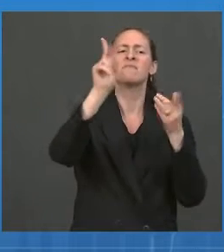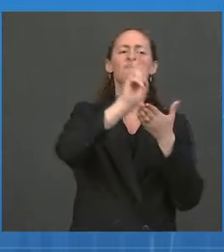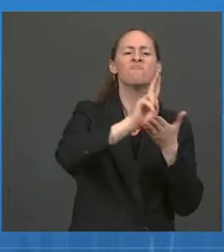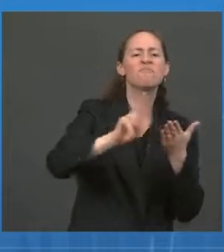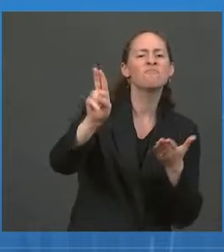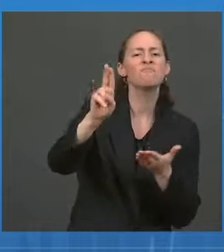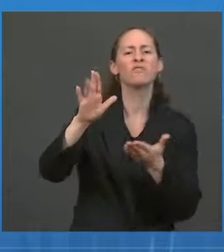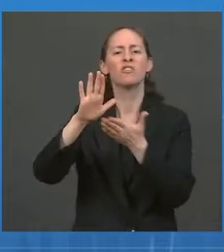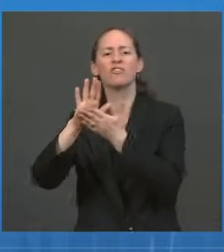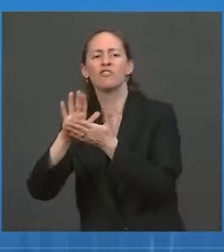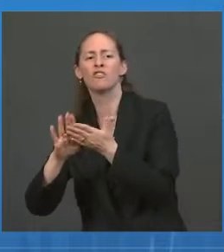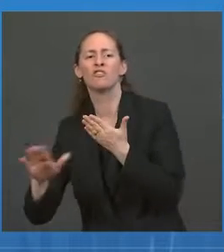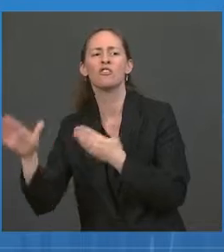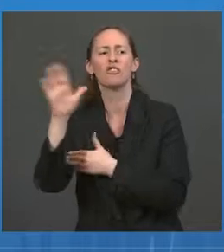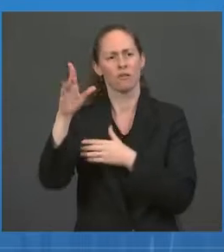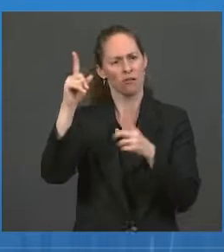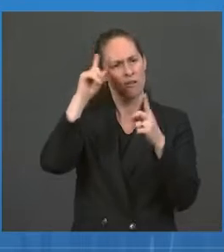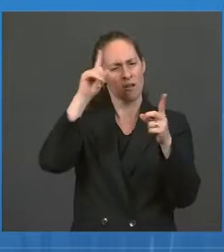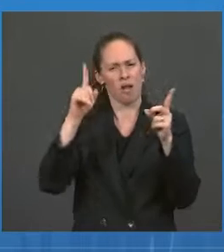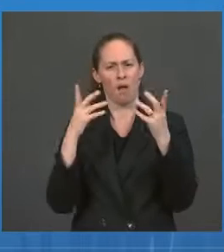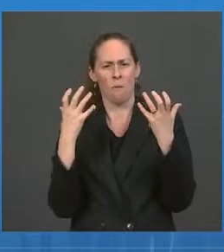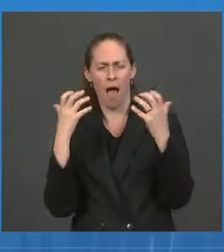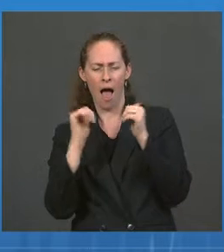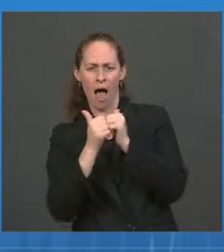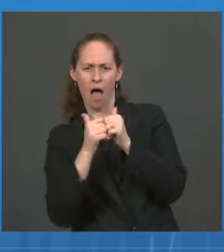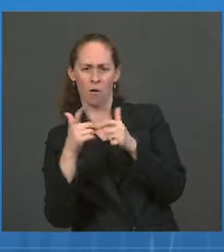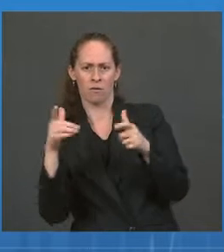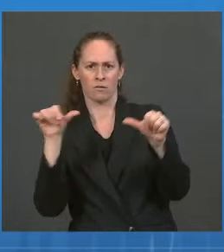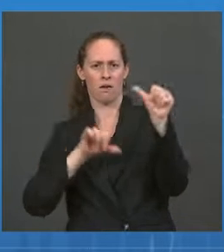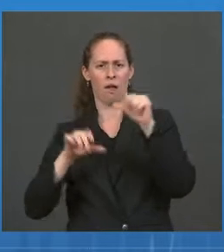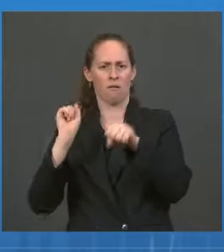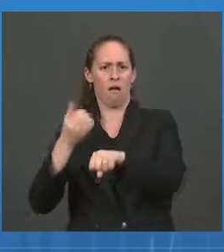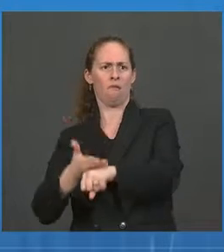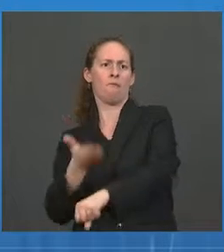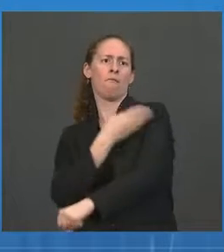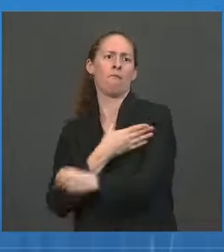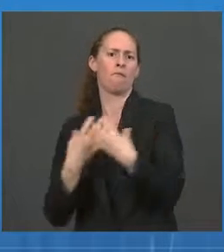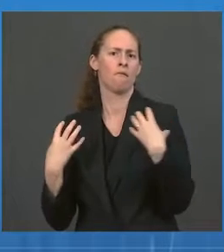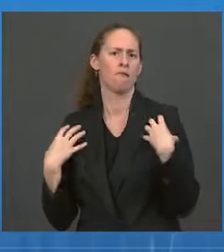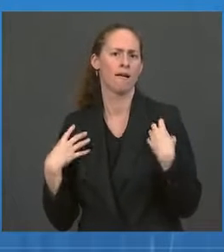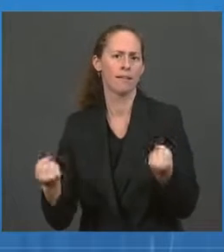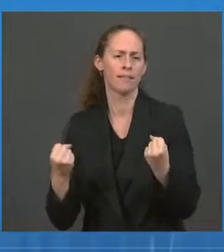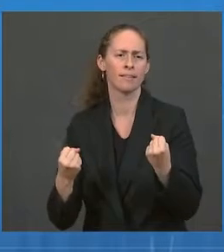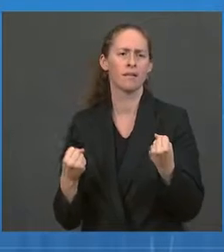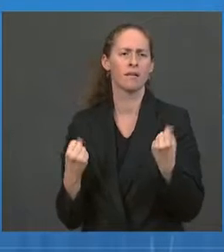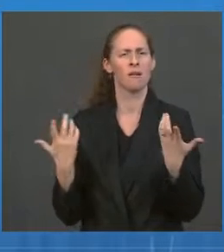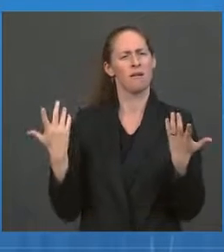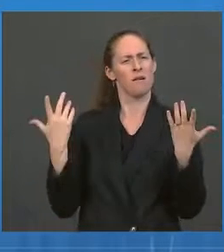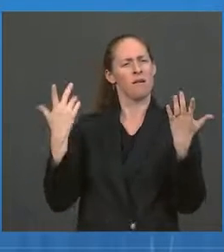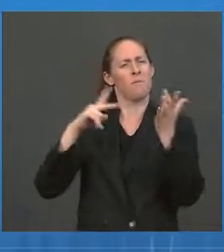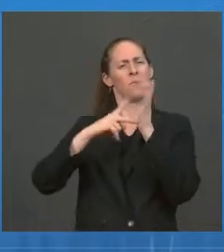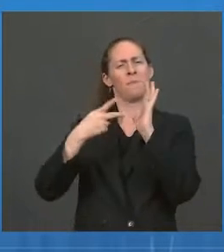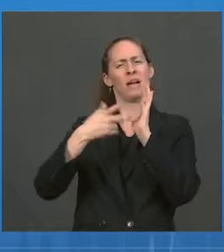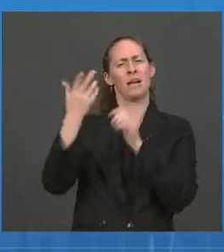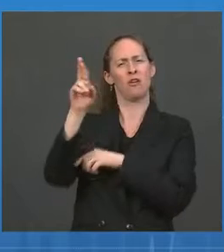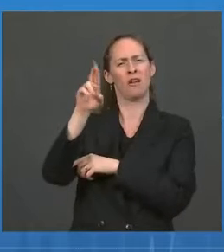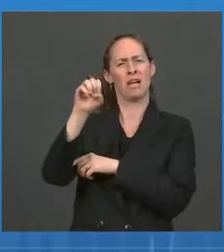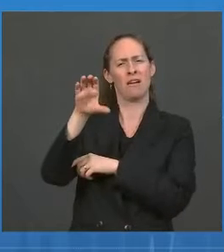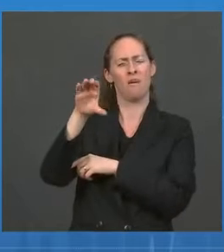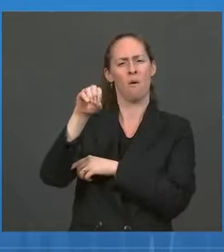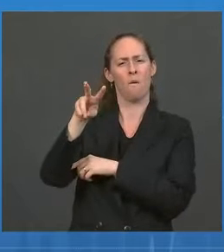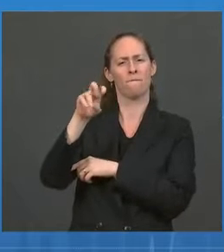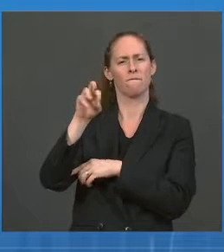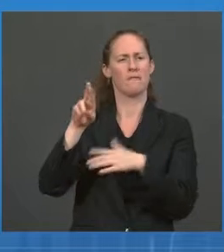science. The Recover Meta Cohort. What do we mean by that? Next slide. Recover stands